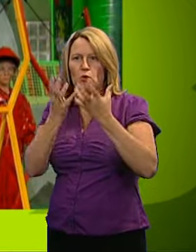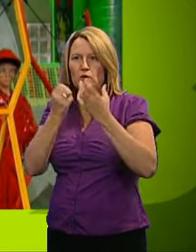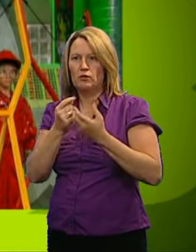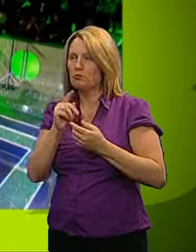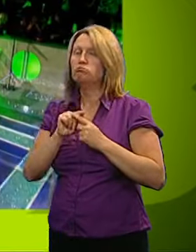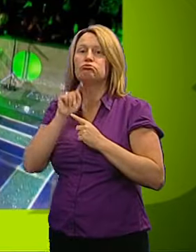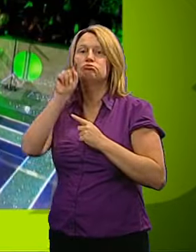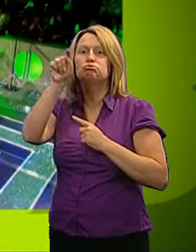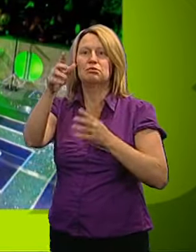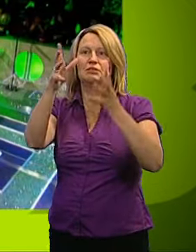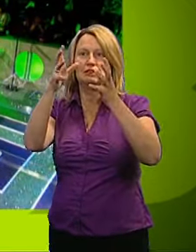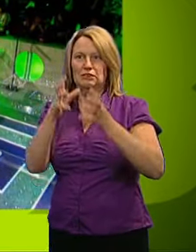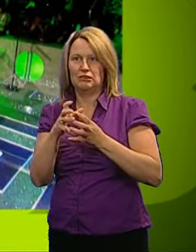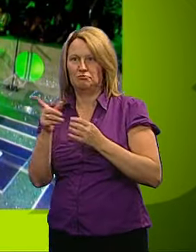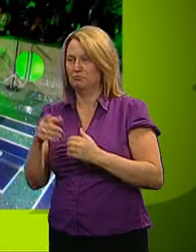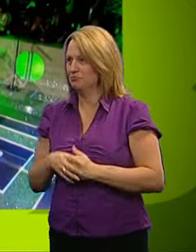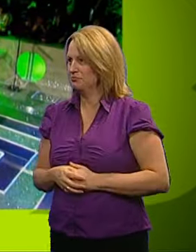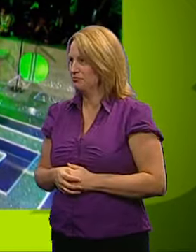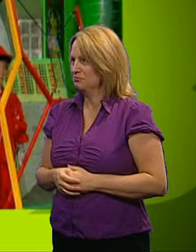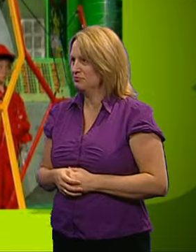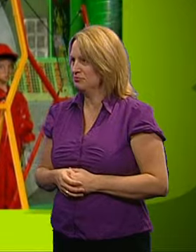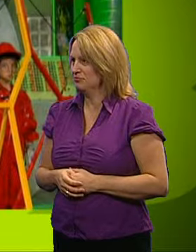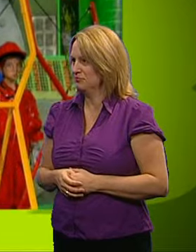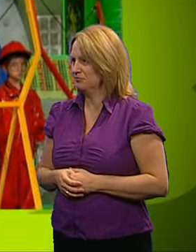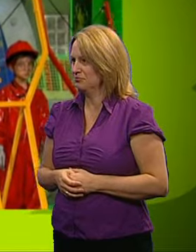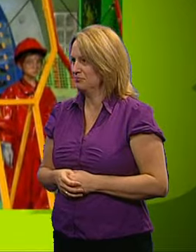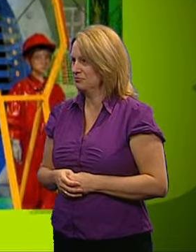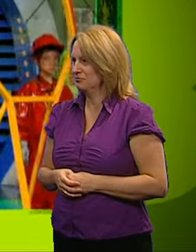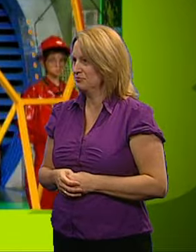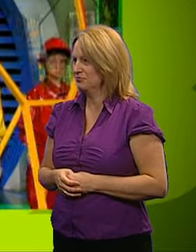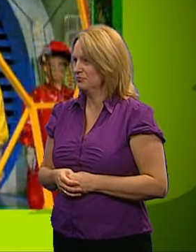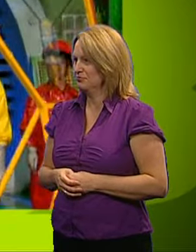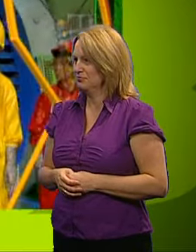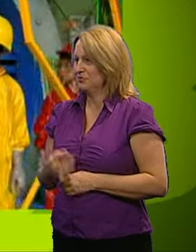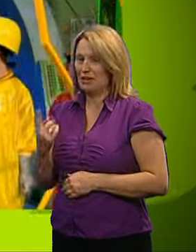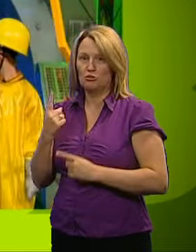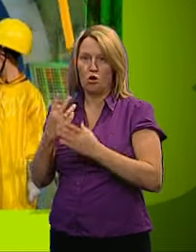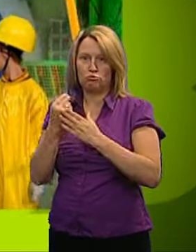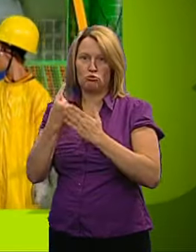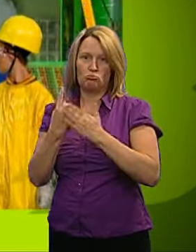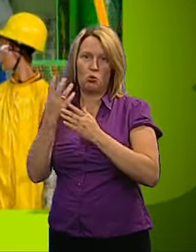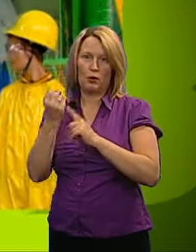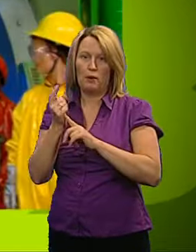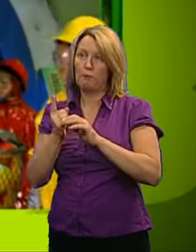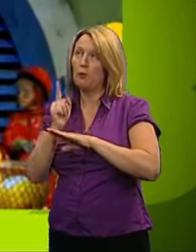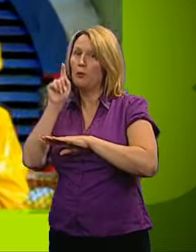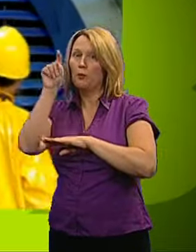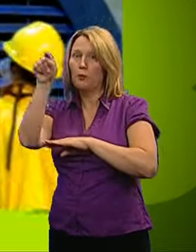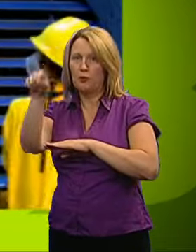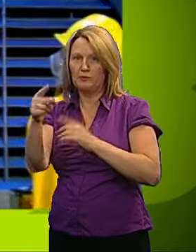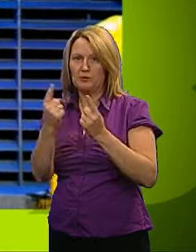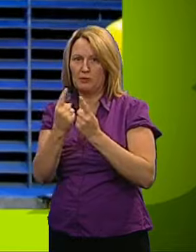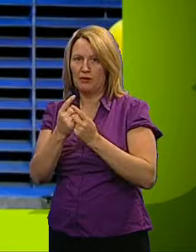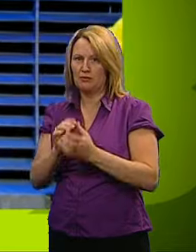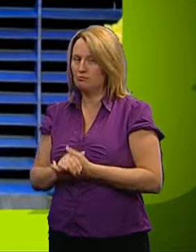across the tank towards the prize zone. OK? Don't forget, each team has the option at any time to